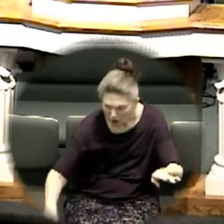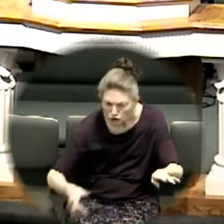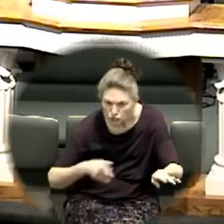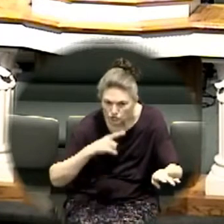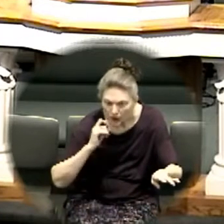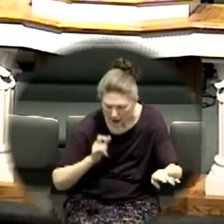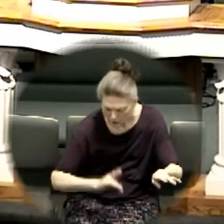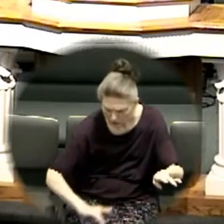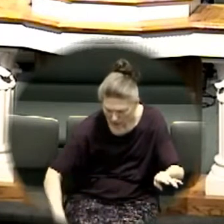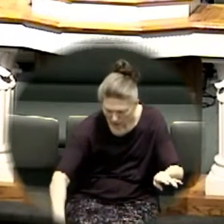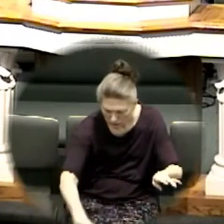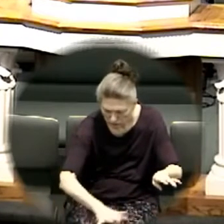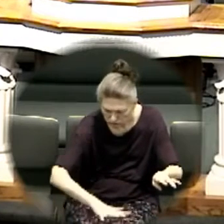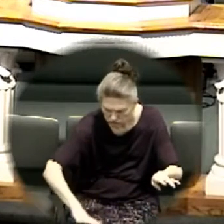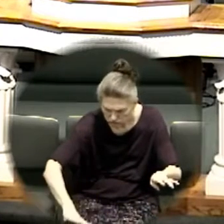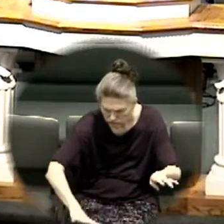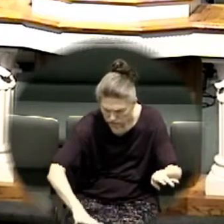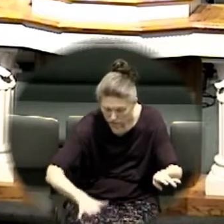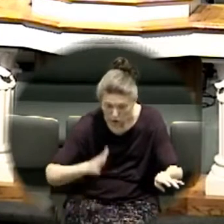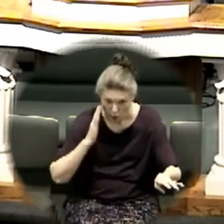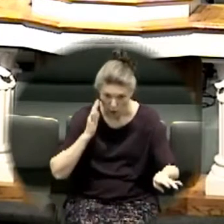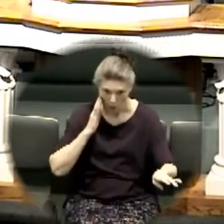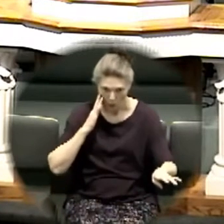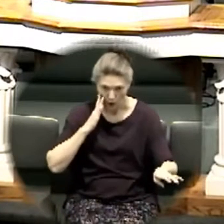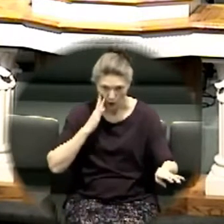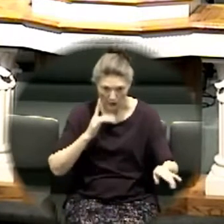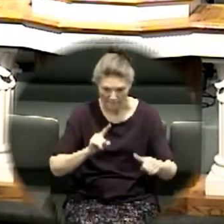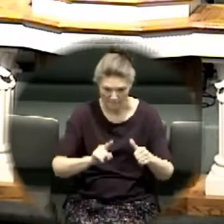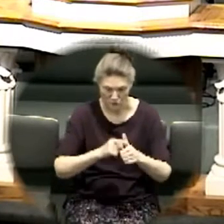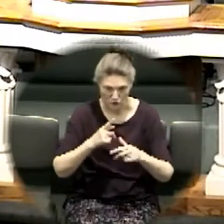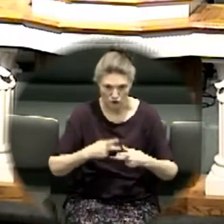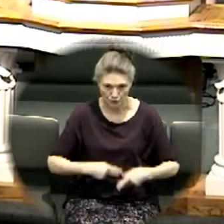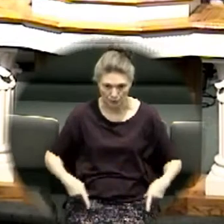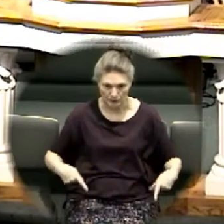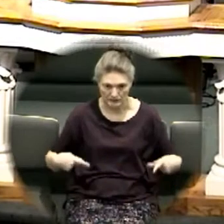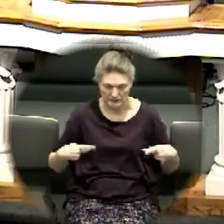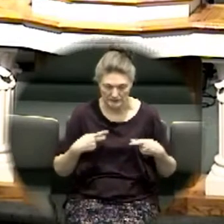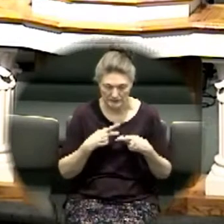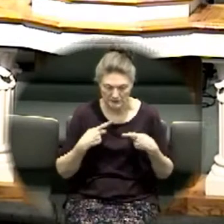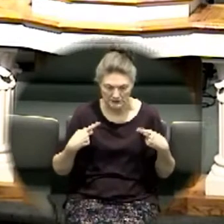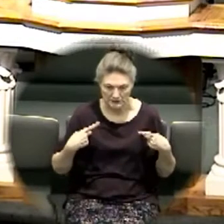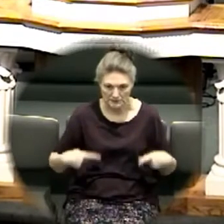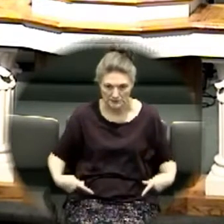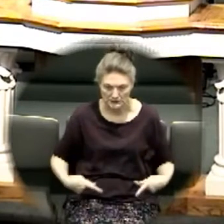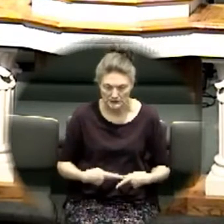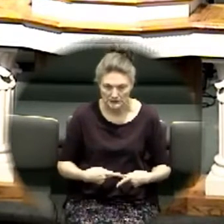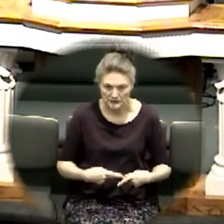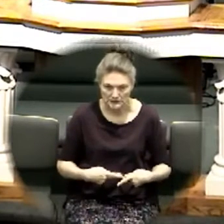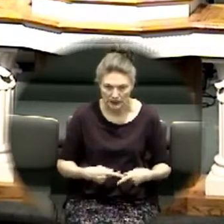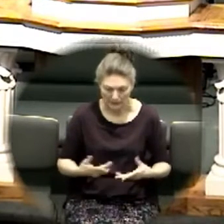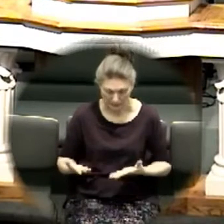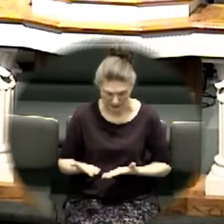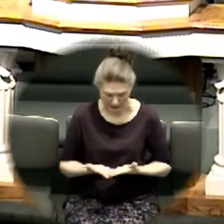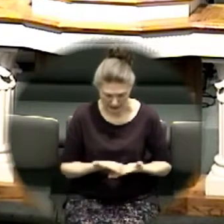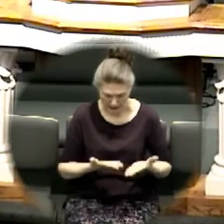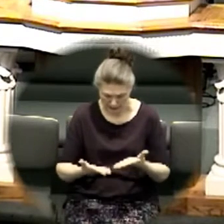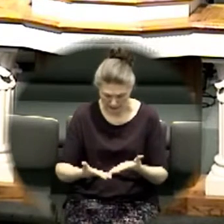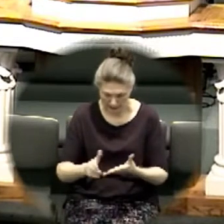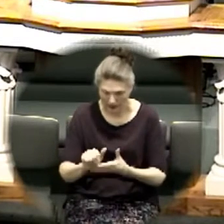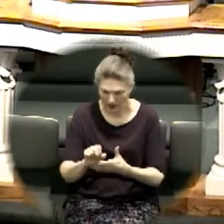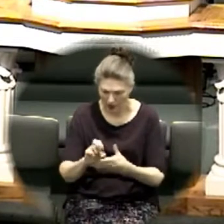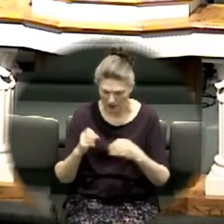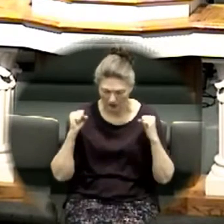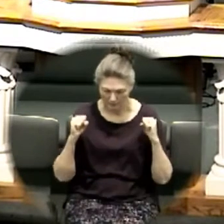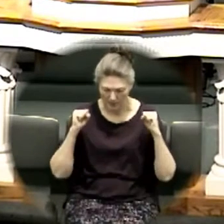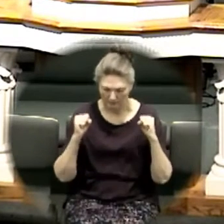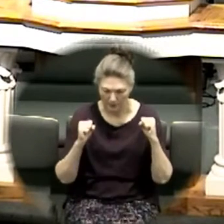rod with that big rod on your shoulder trying to carry that ark down into the water you'd want to give up your position temporarily